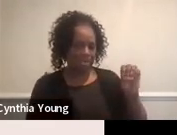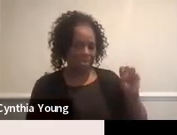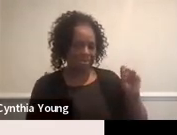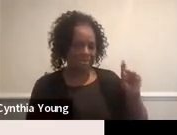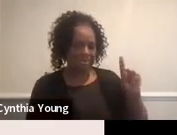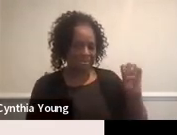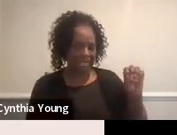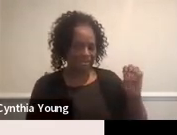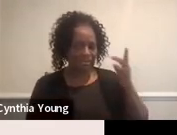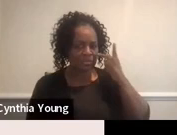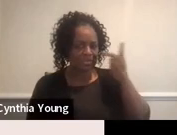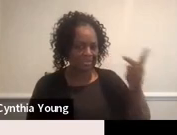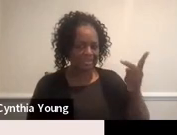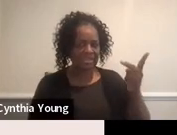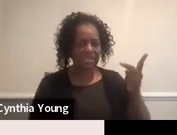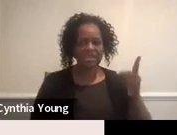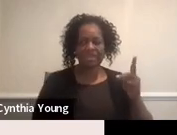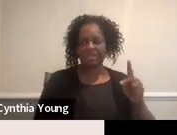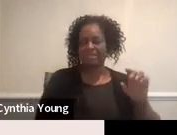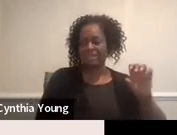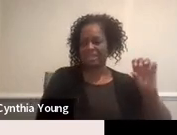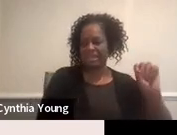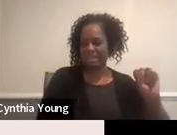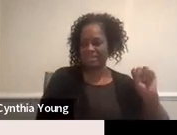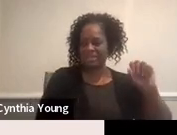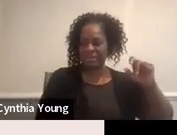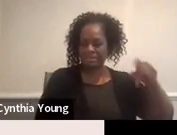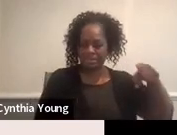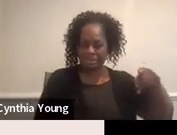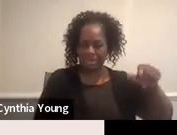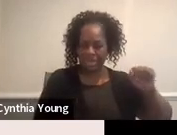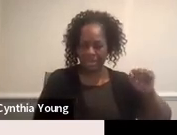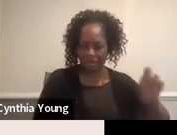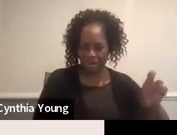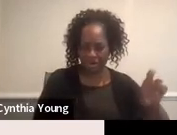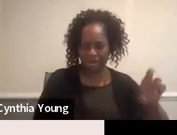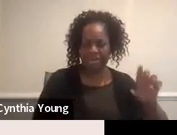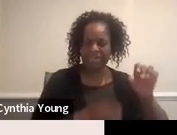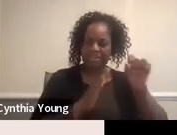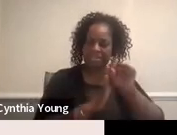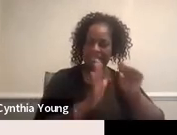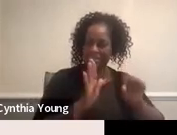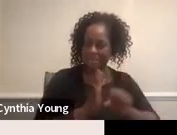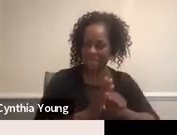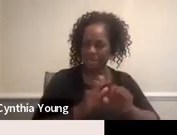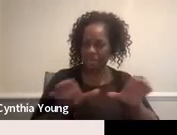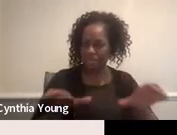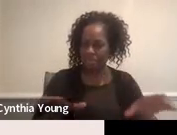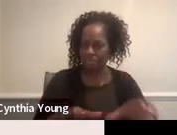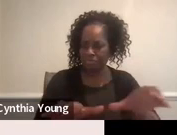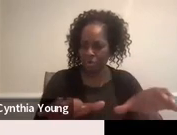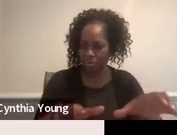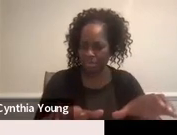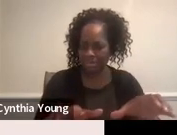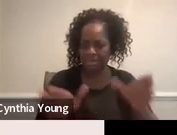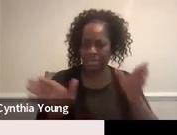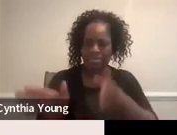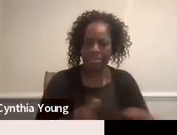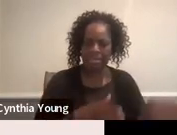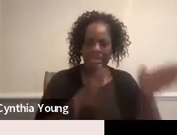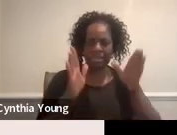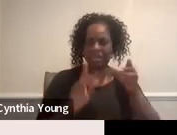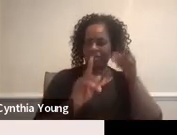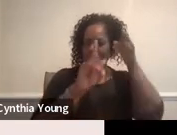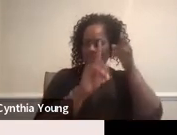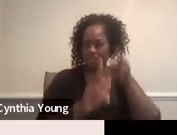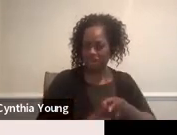the, we call it the SPP APR. So the SPP is the state performance plan. And that's, that's our targets. And then the